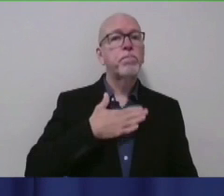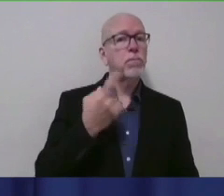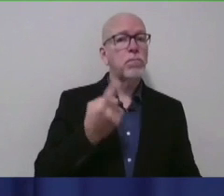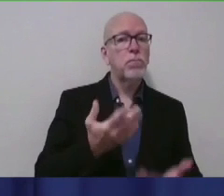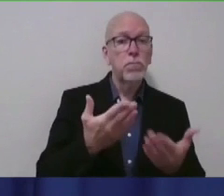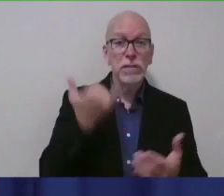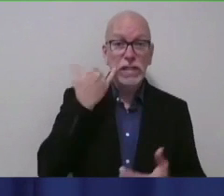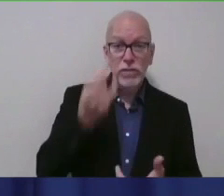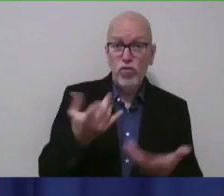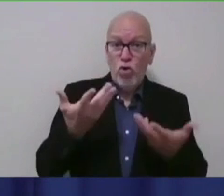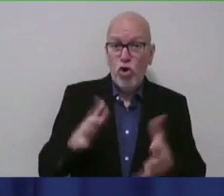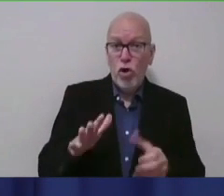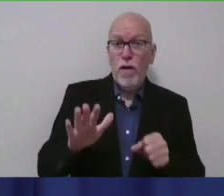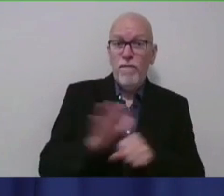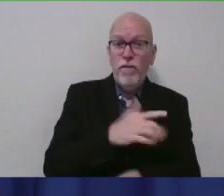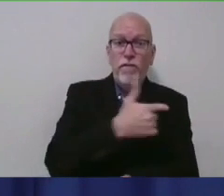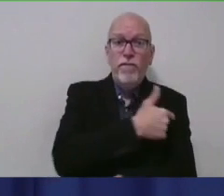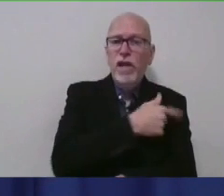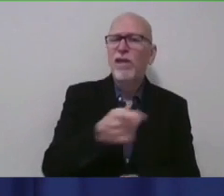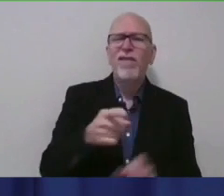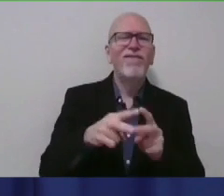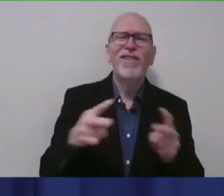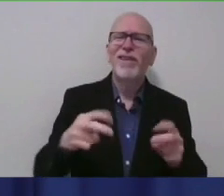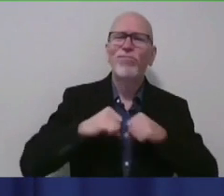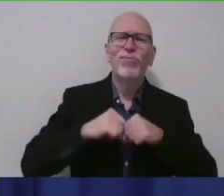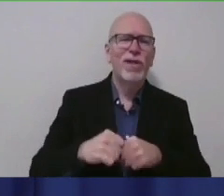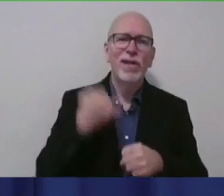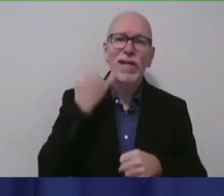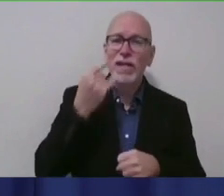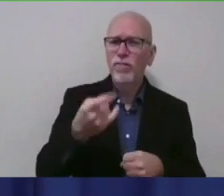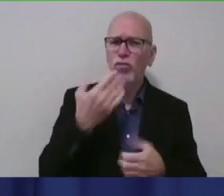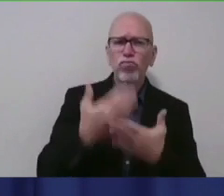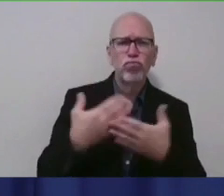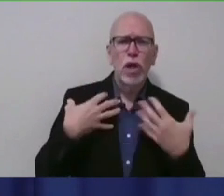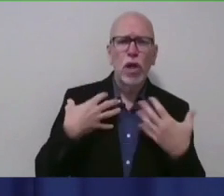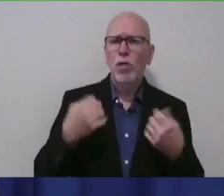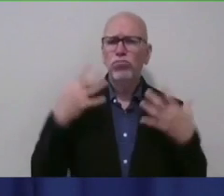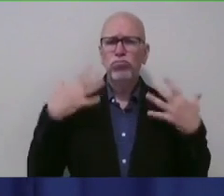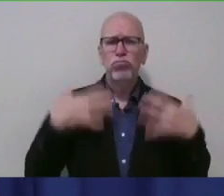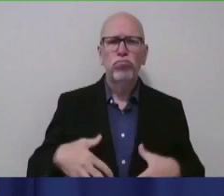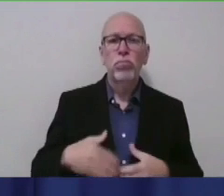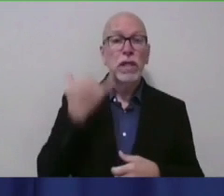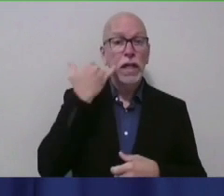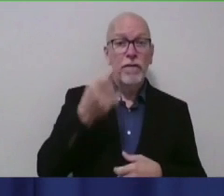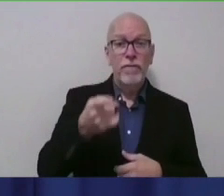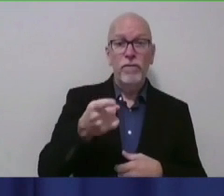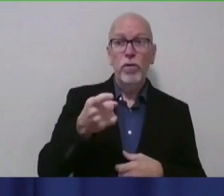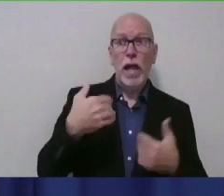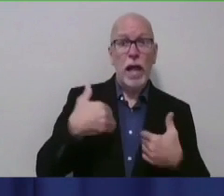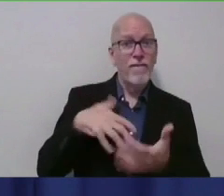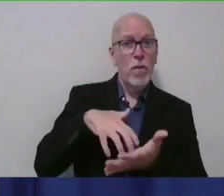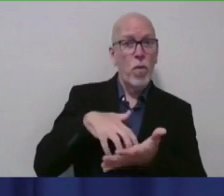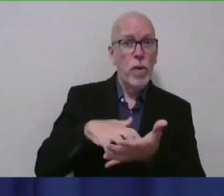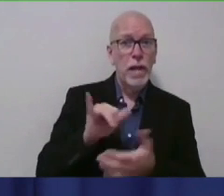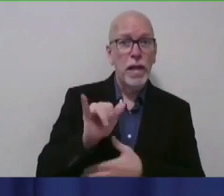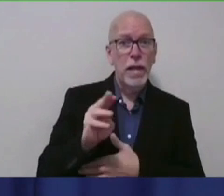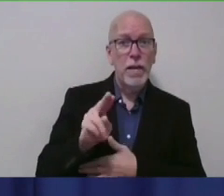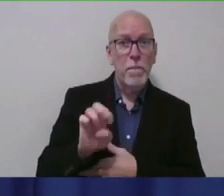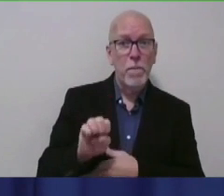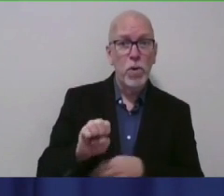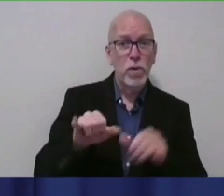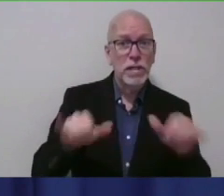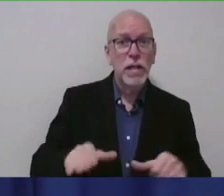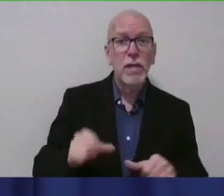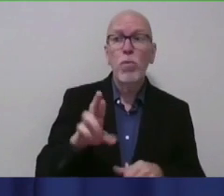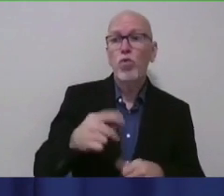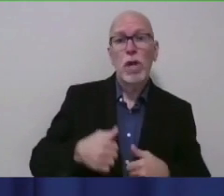fully vaccinated, you're very protected if you're an otherwise healthy person. I think that if you are immunocompromised or otherwise maybe living with